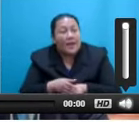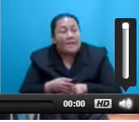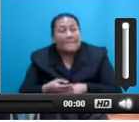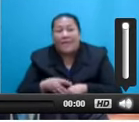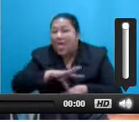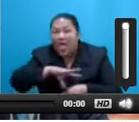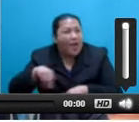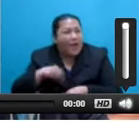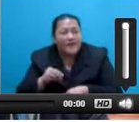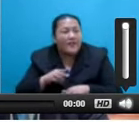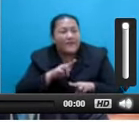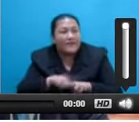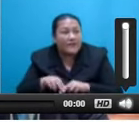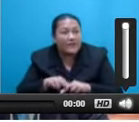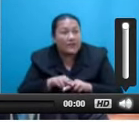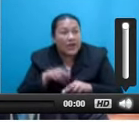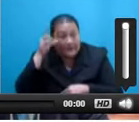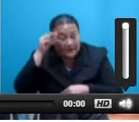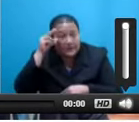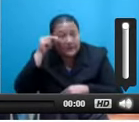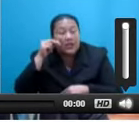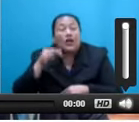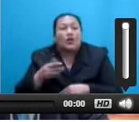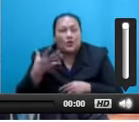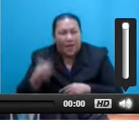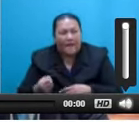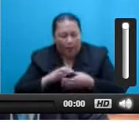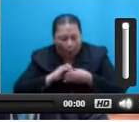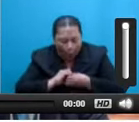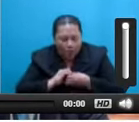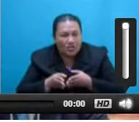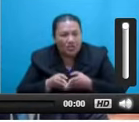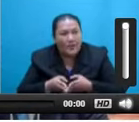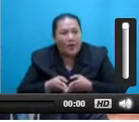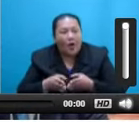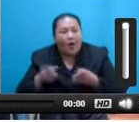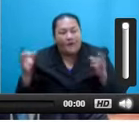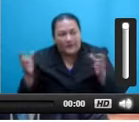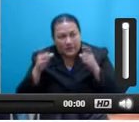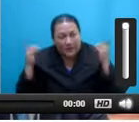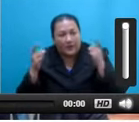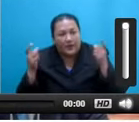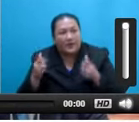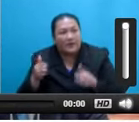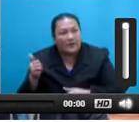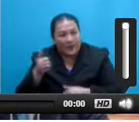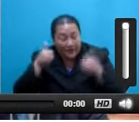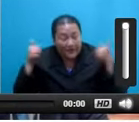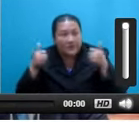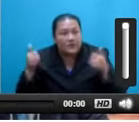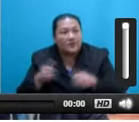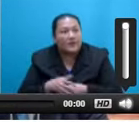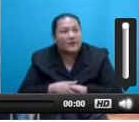Fijian to have the ownership of the celebration. Whilst on public holidays, I am extremely grateful to the past and present Governments